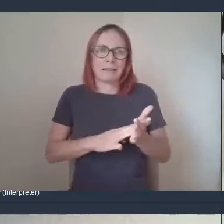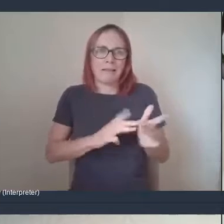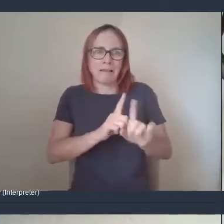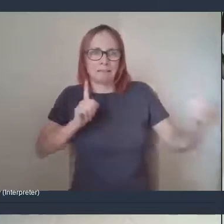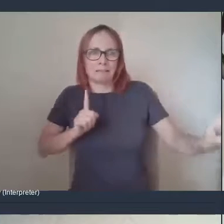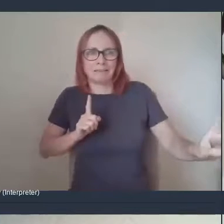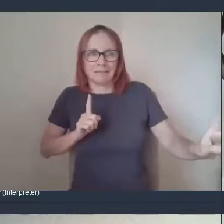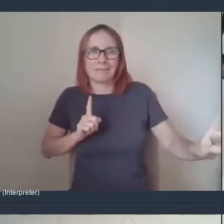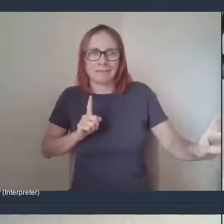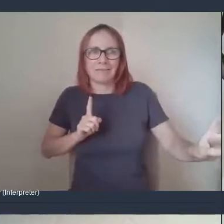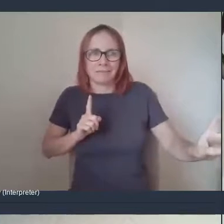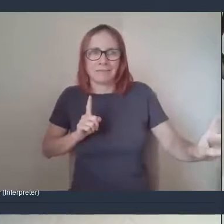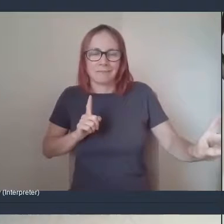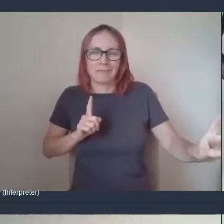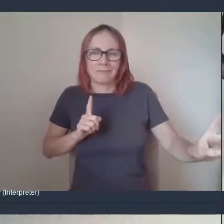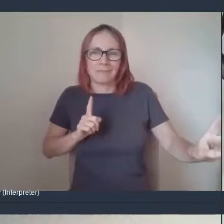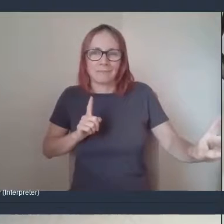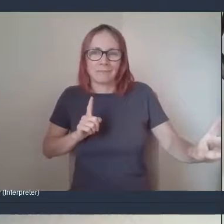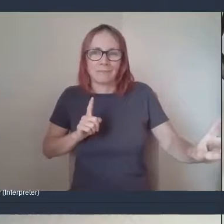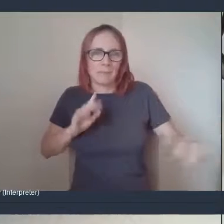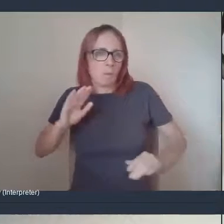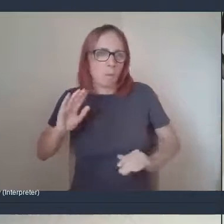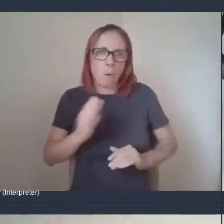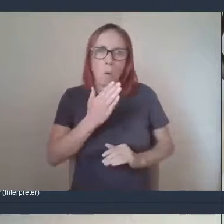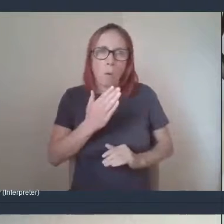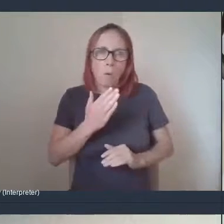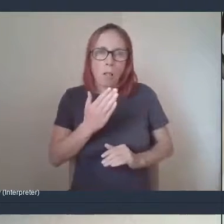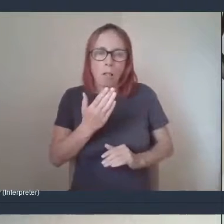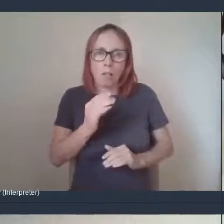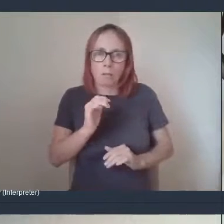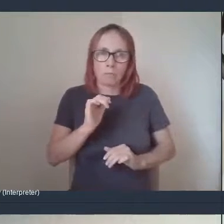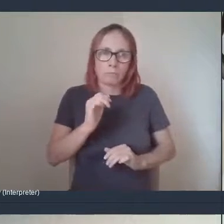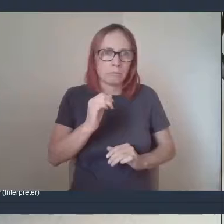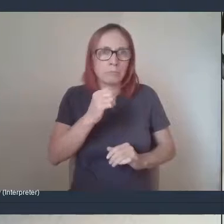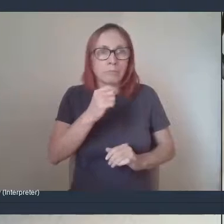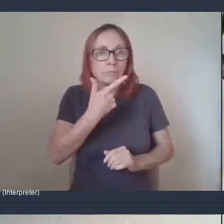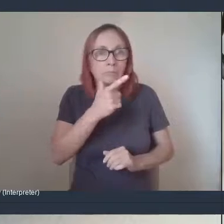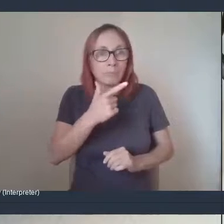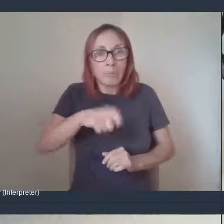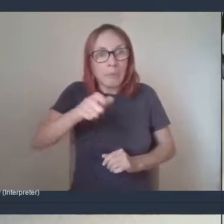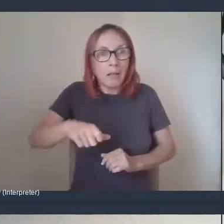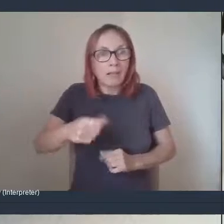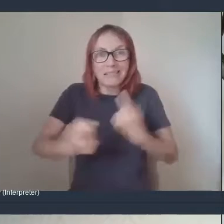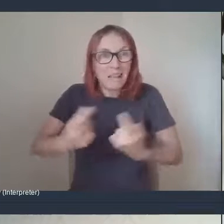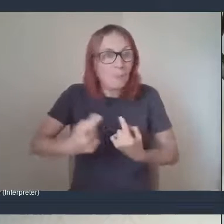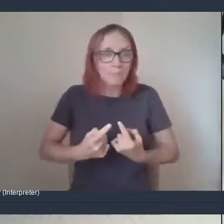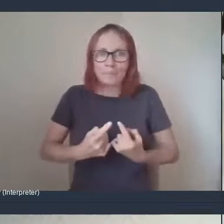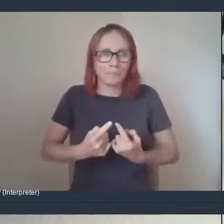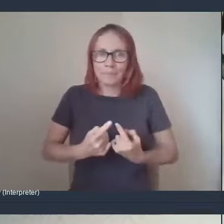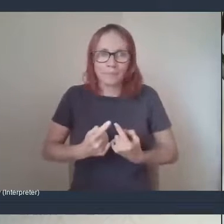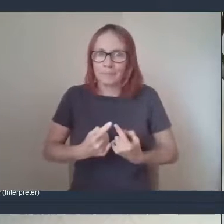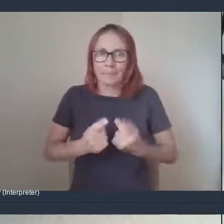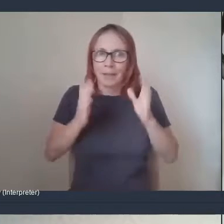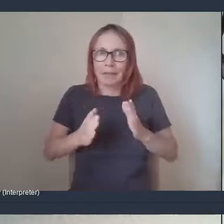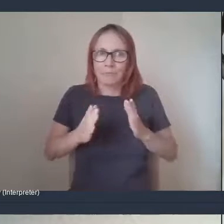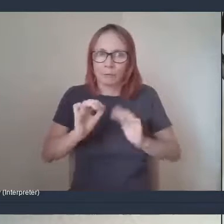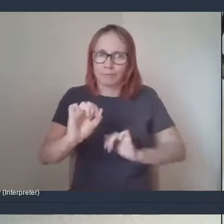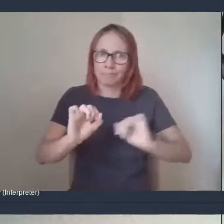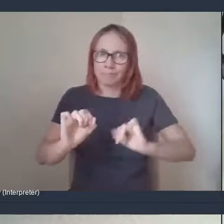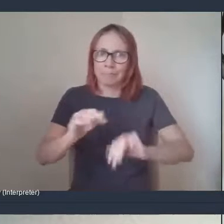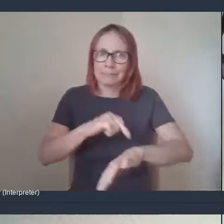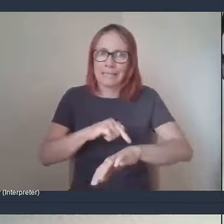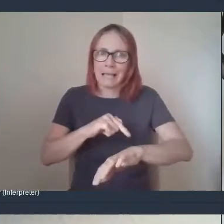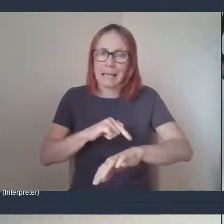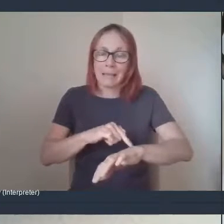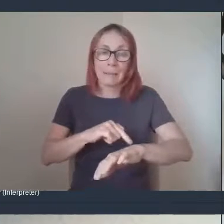park. And they're all given slots. So when they phone up and register on a Wednesday, they're given a time